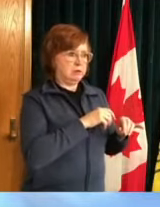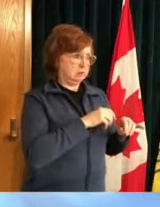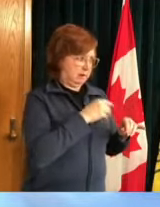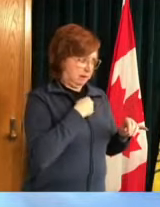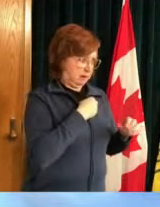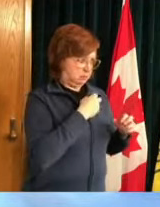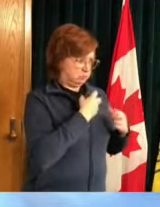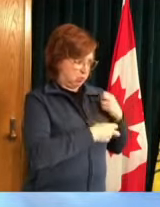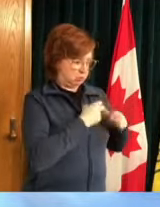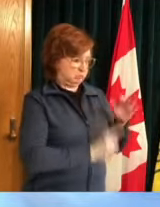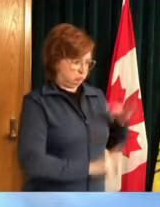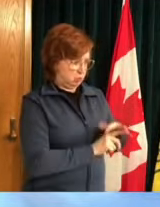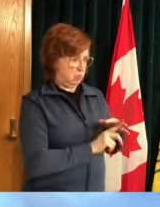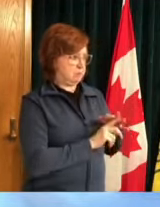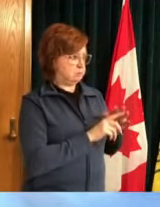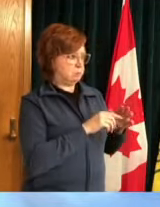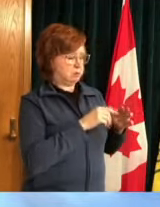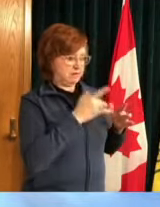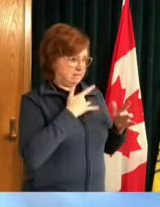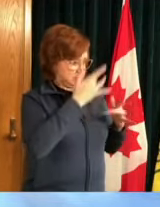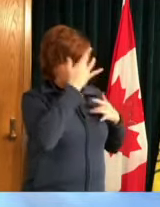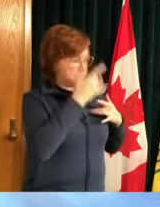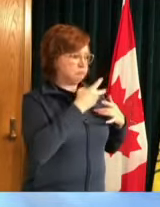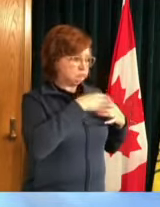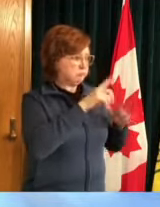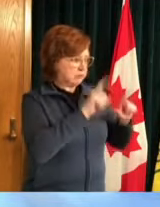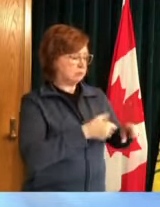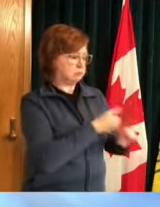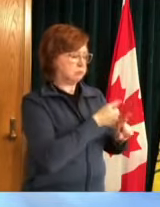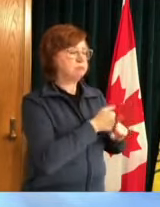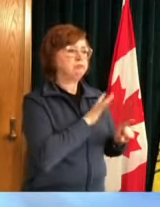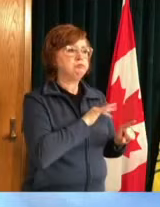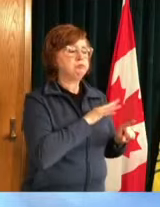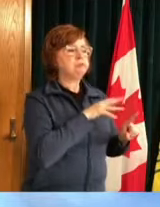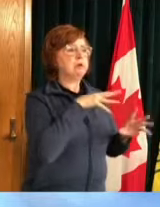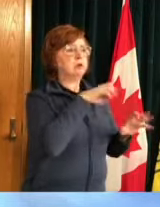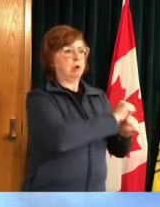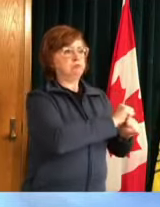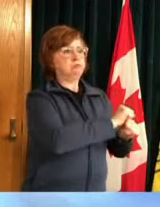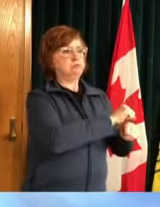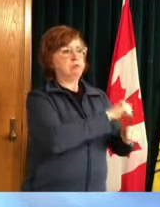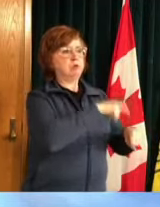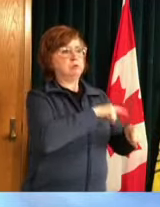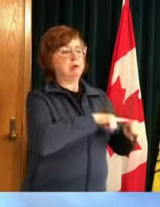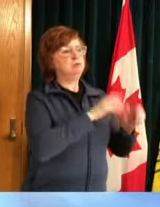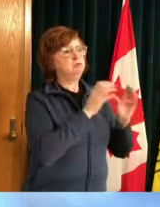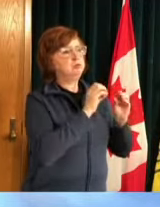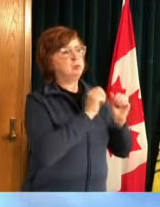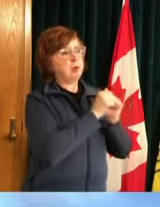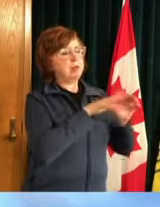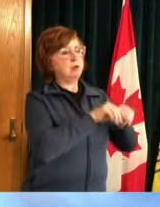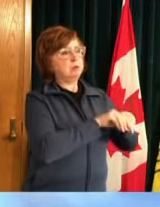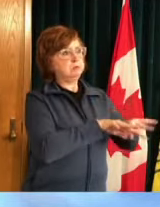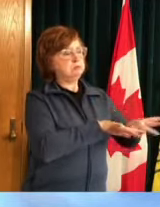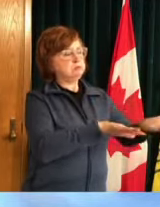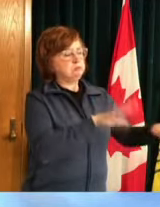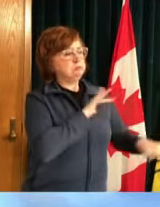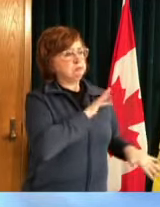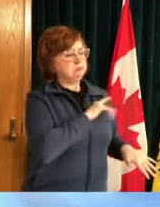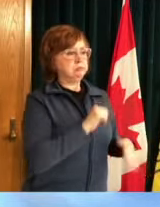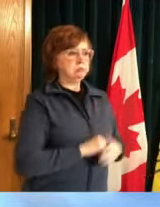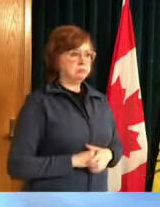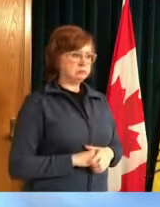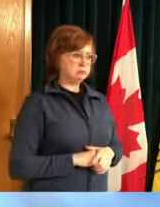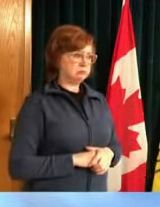and is very rapidly able to do whole genome sequencing within a week of first being identified the whole